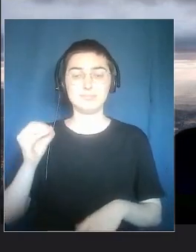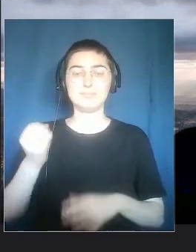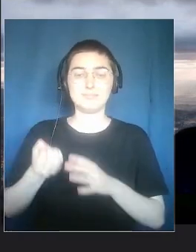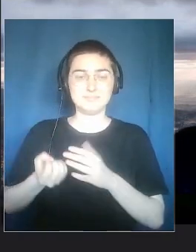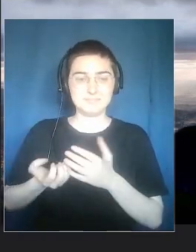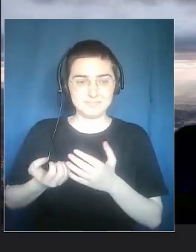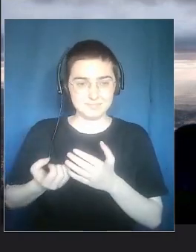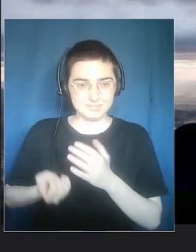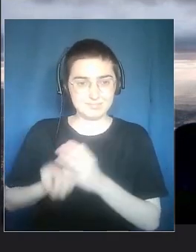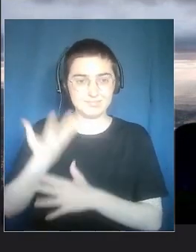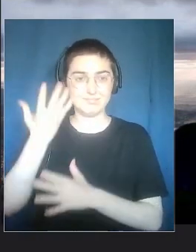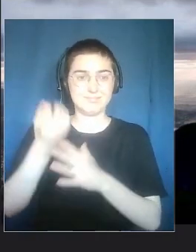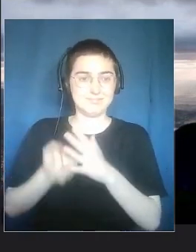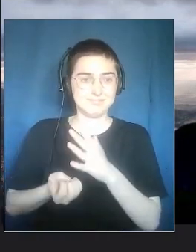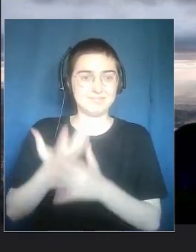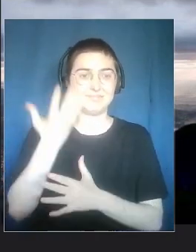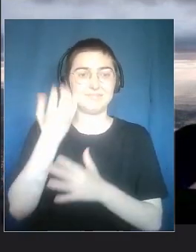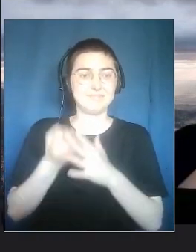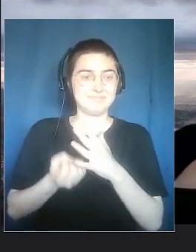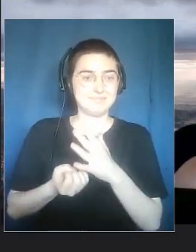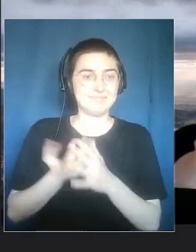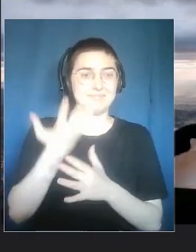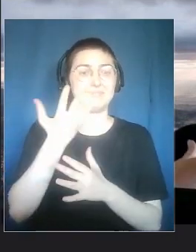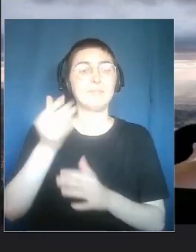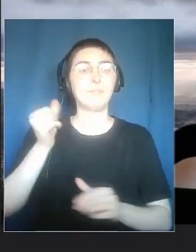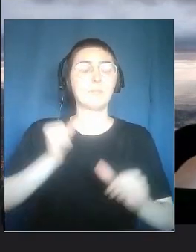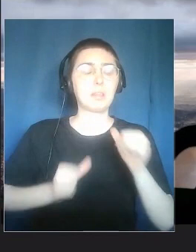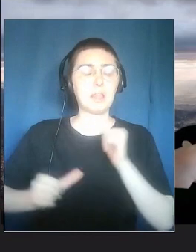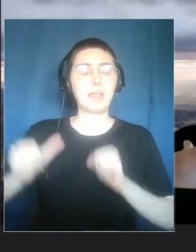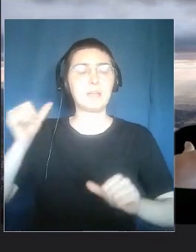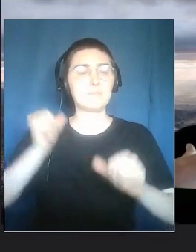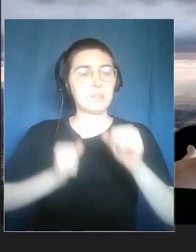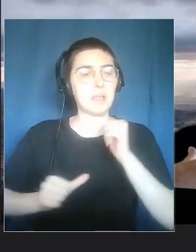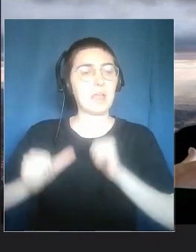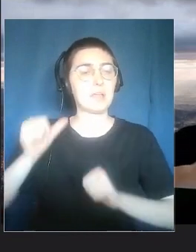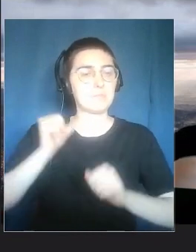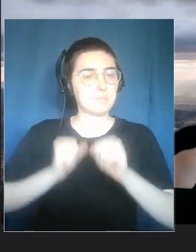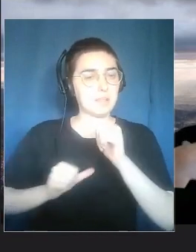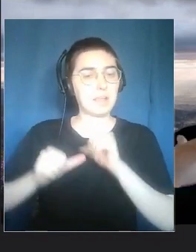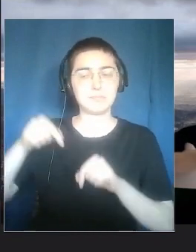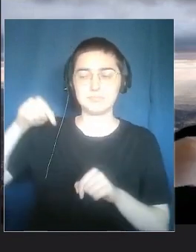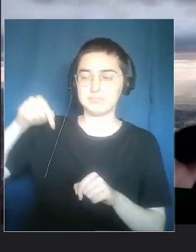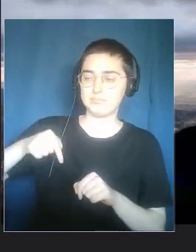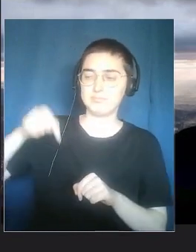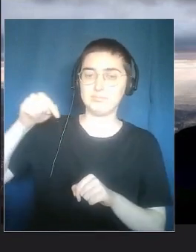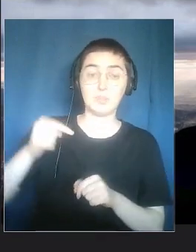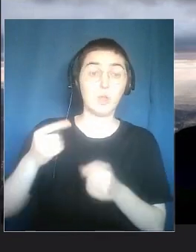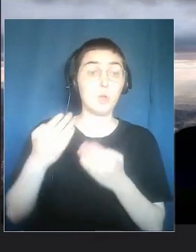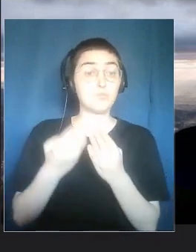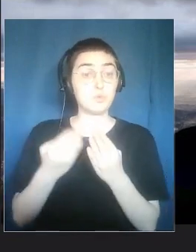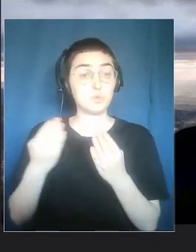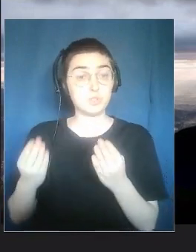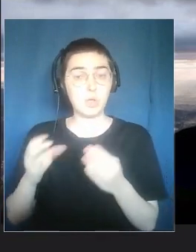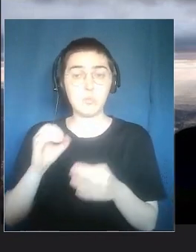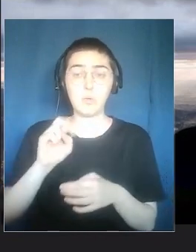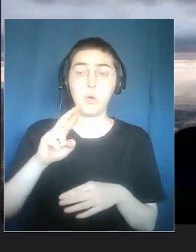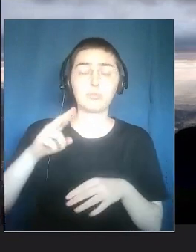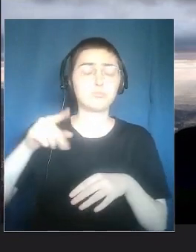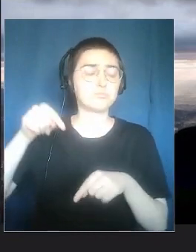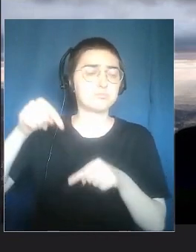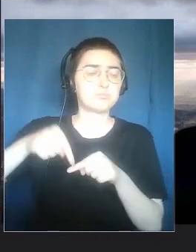nearly 40 types of plays,